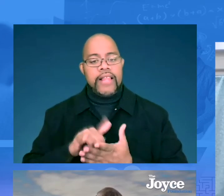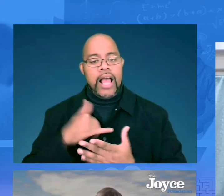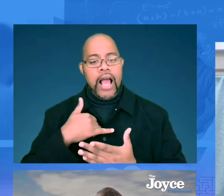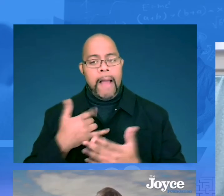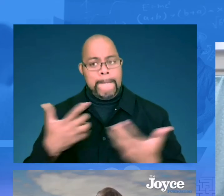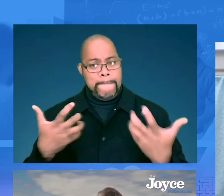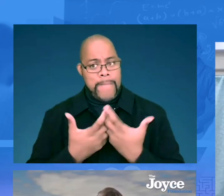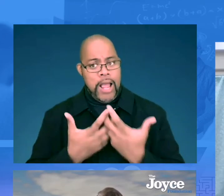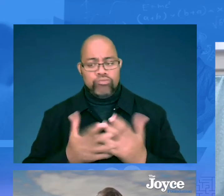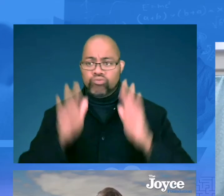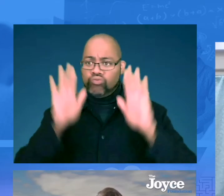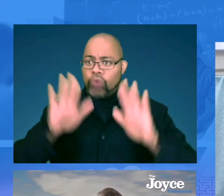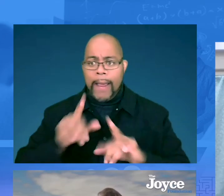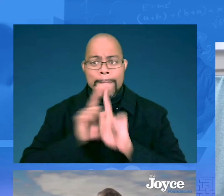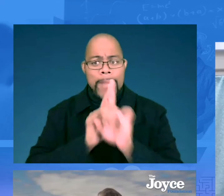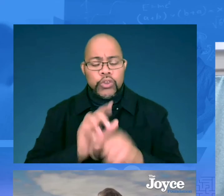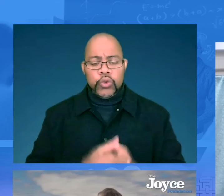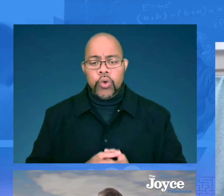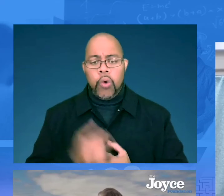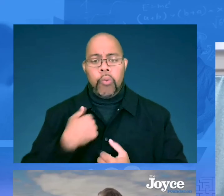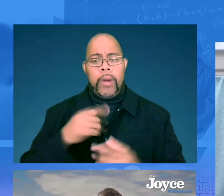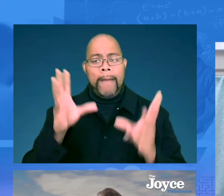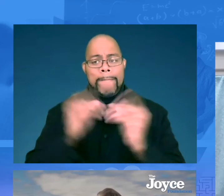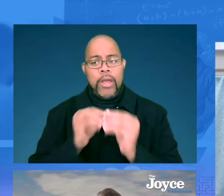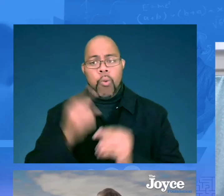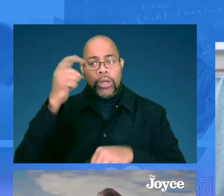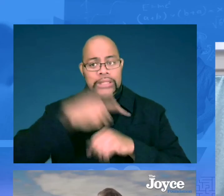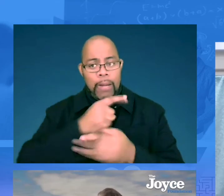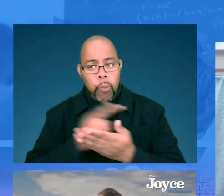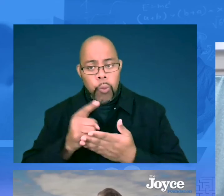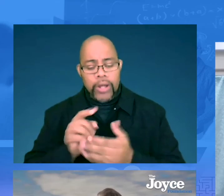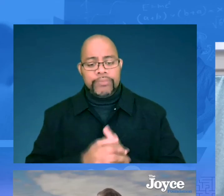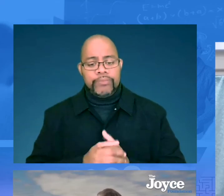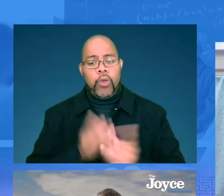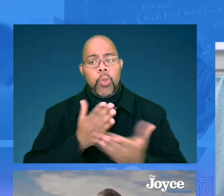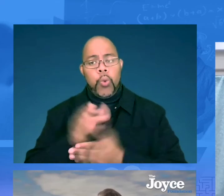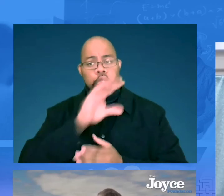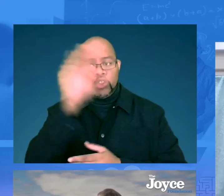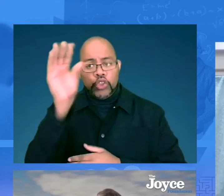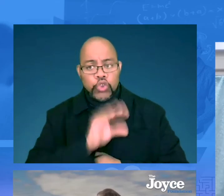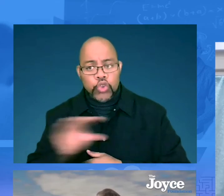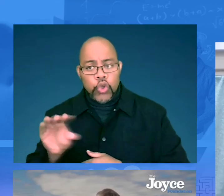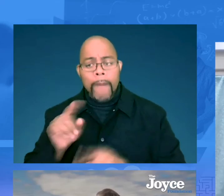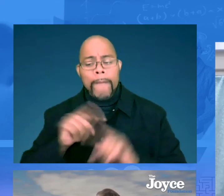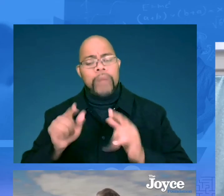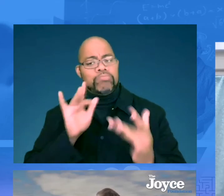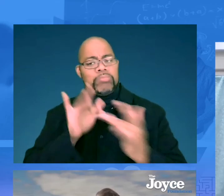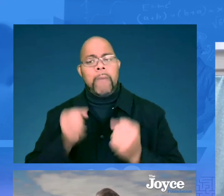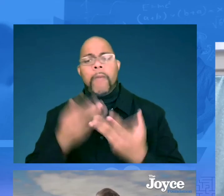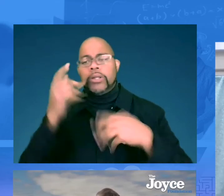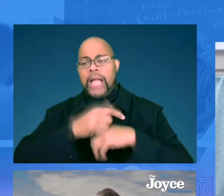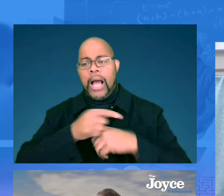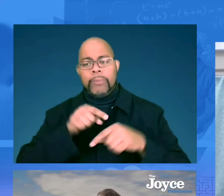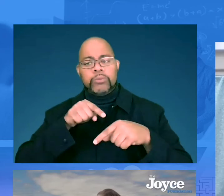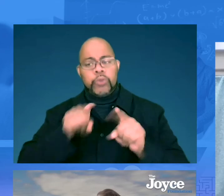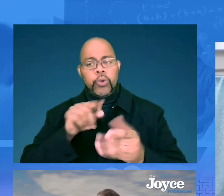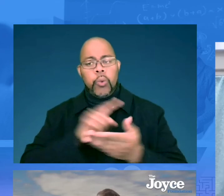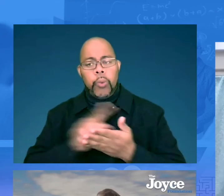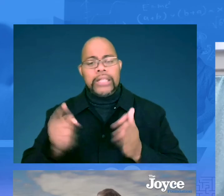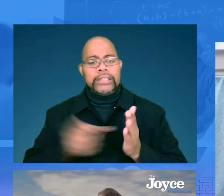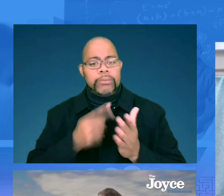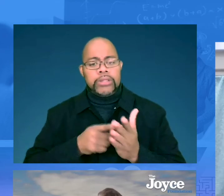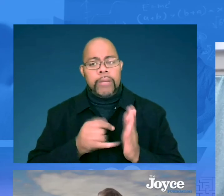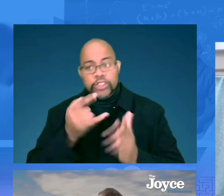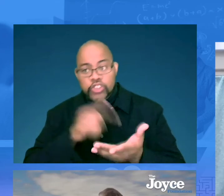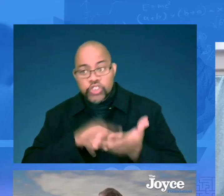I feel that I've been matched with a great mentor. We meet once a week through Zoom, but we reach out multiple